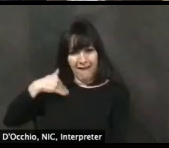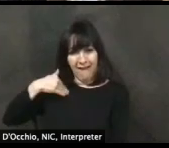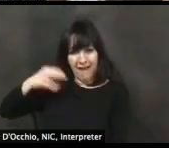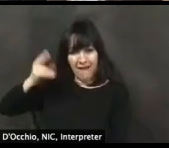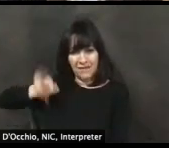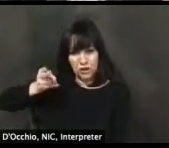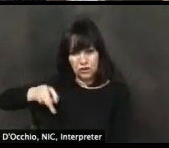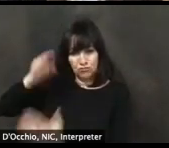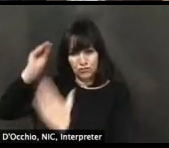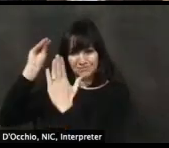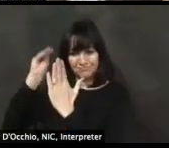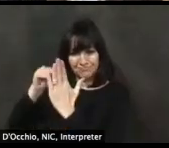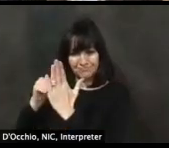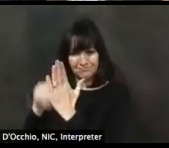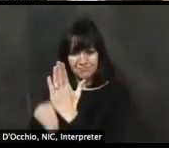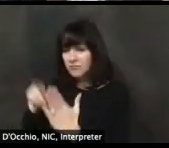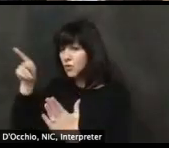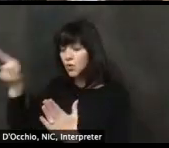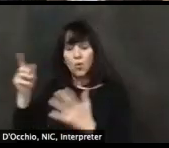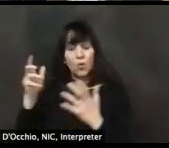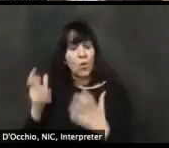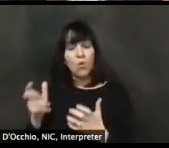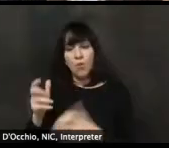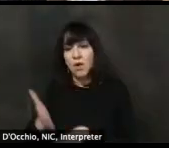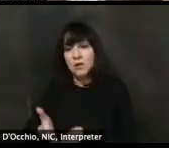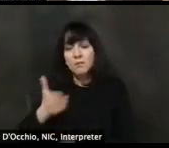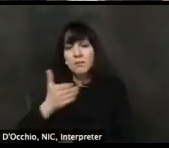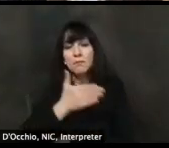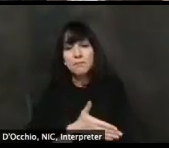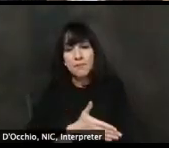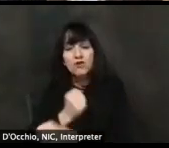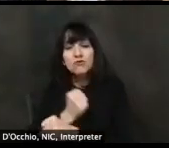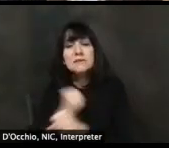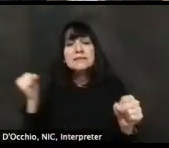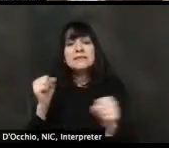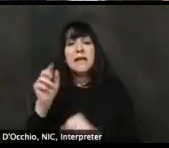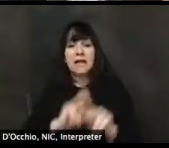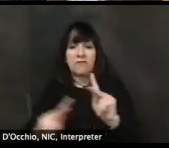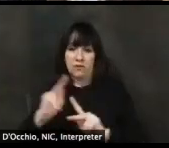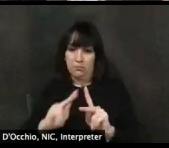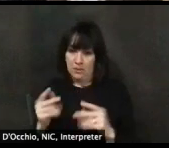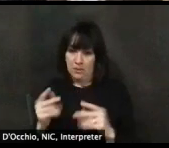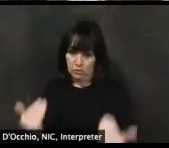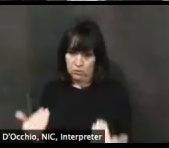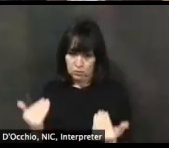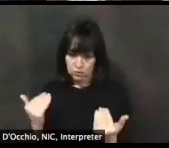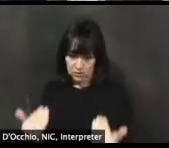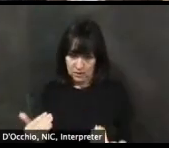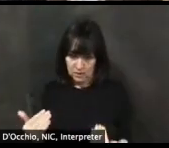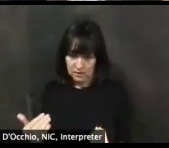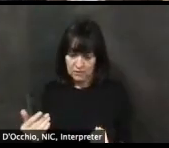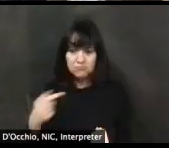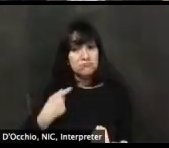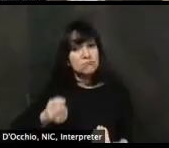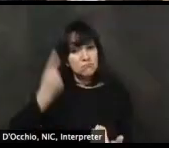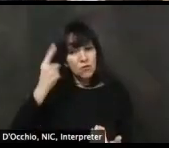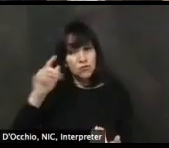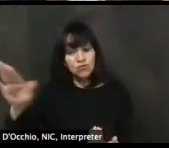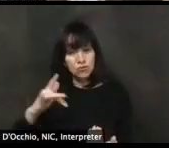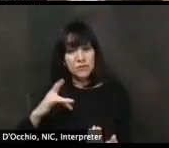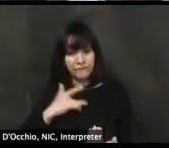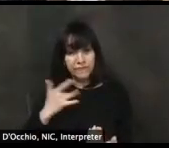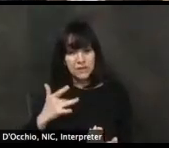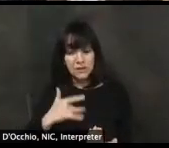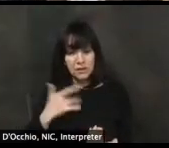I say to others who have expressed this concern, we hear you, we're working with you and we want to keep all of us safe.